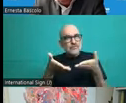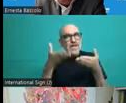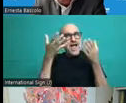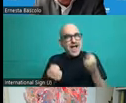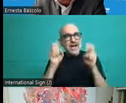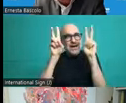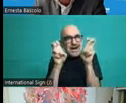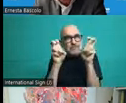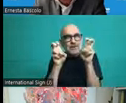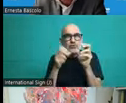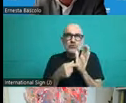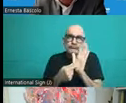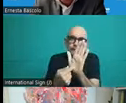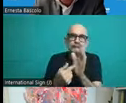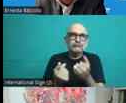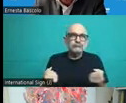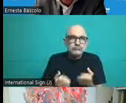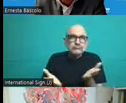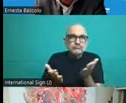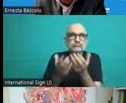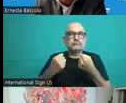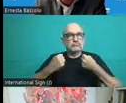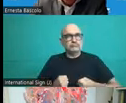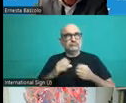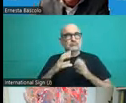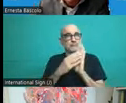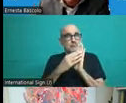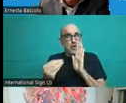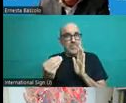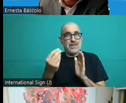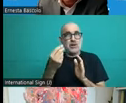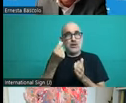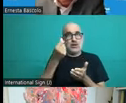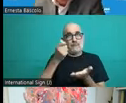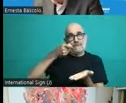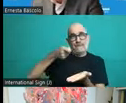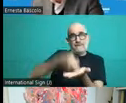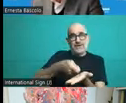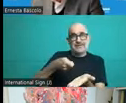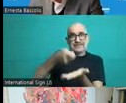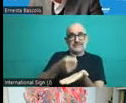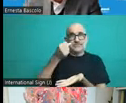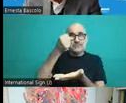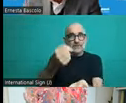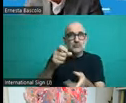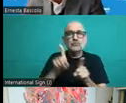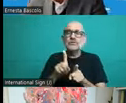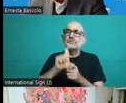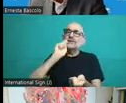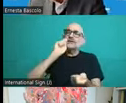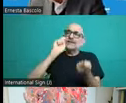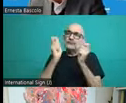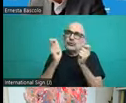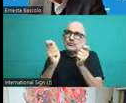funding models and also the transformation or the setting up of the health